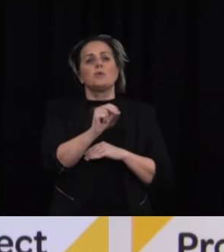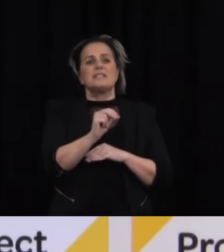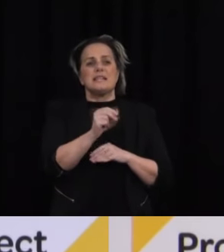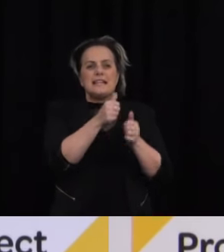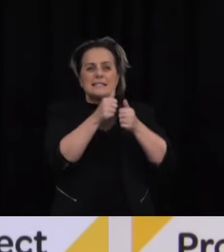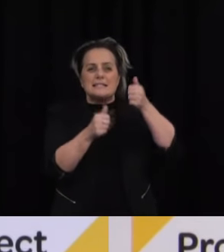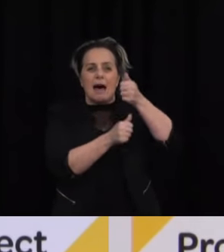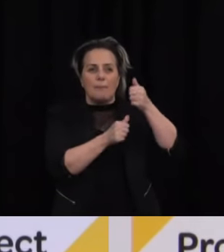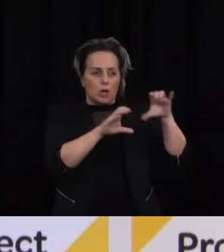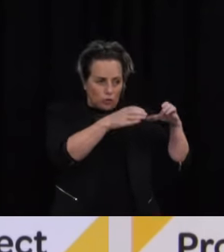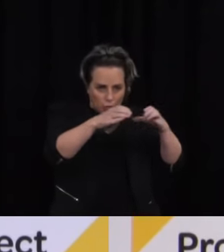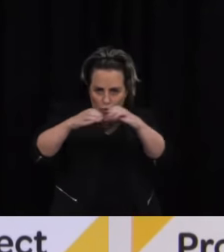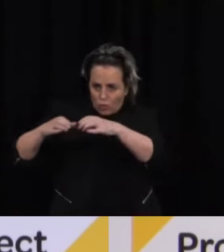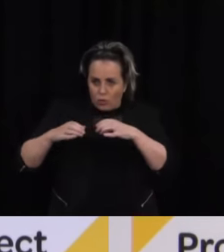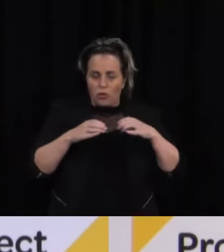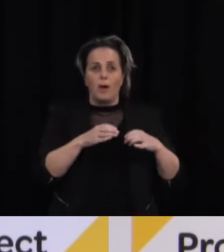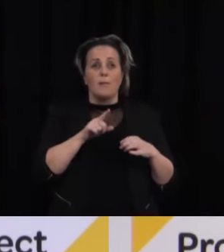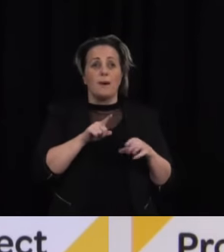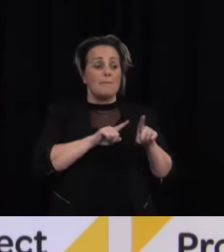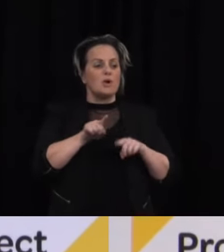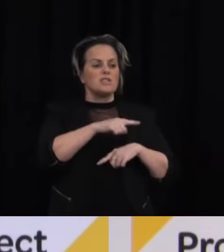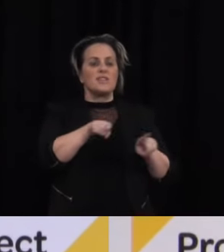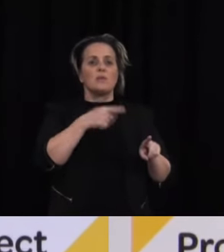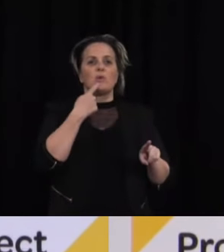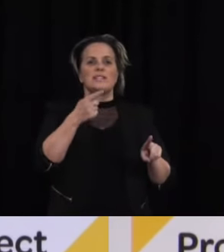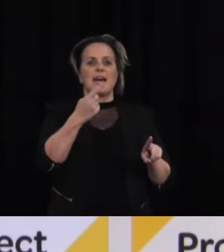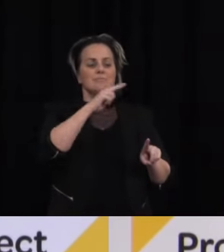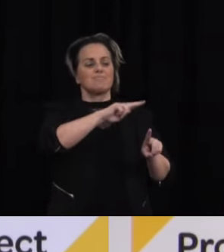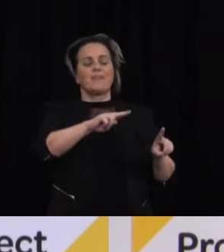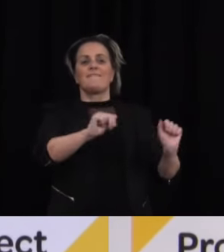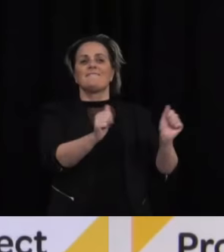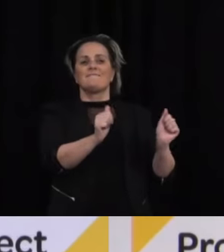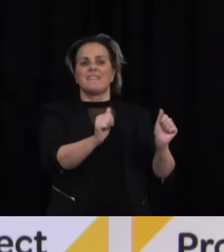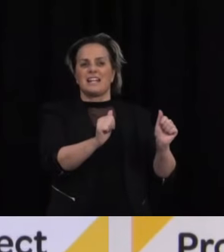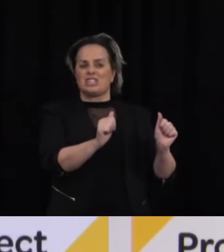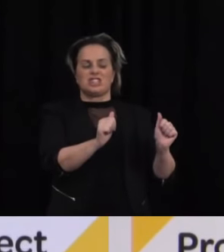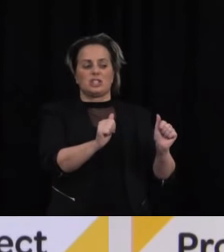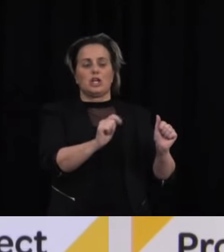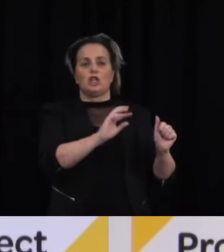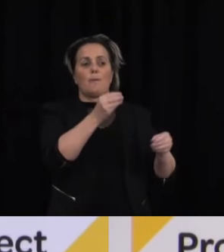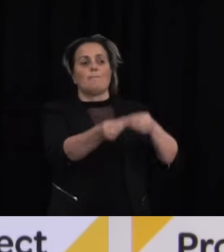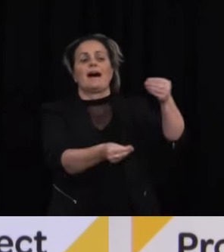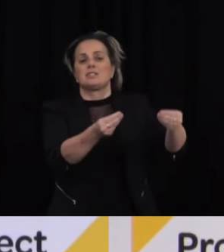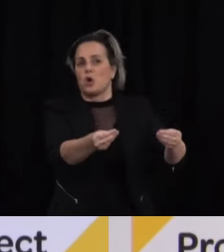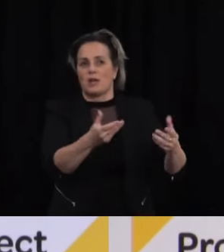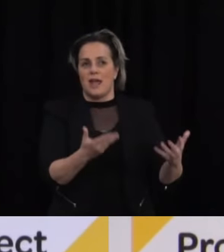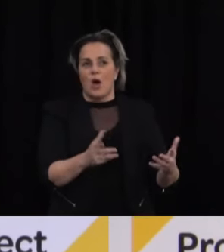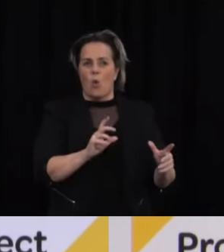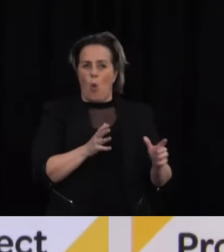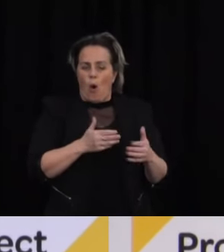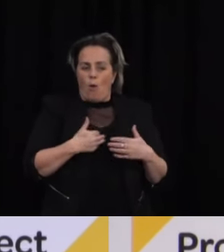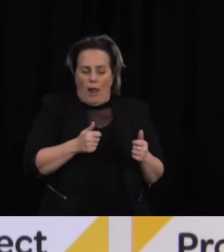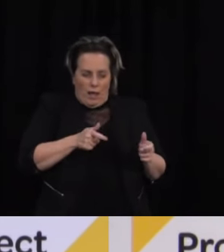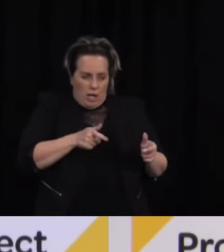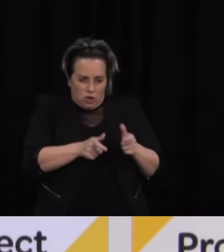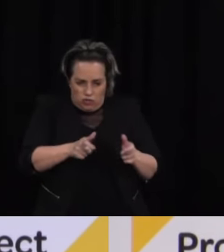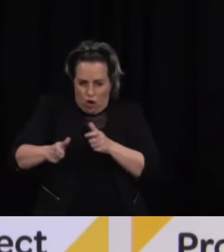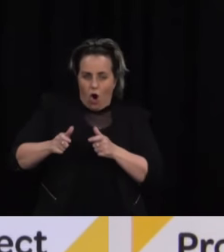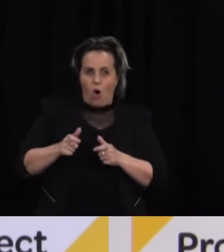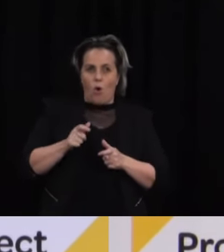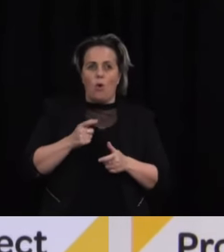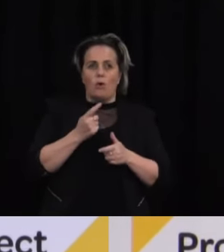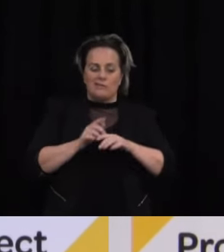are finished we're calling them dormant because they're not yet closed or are well controlled there's just a small number of active